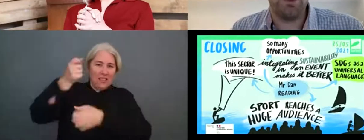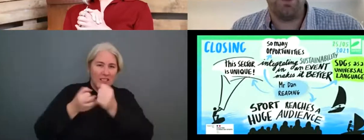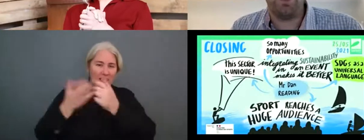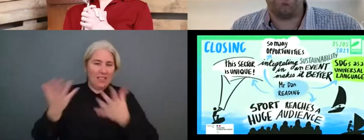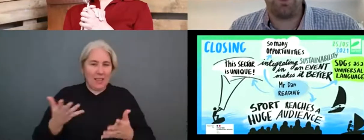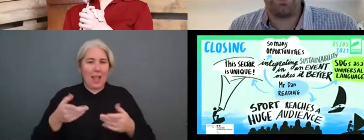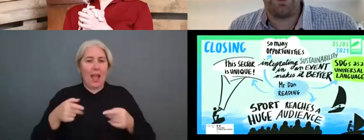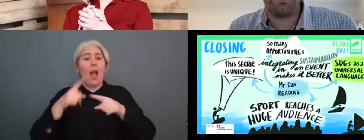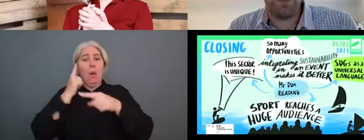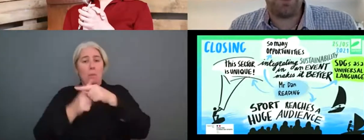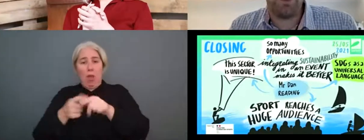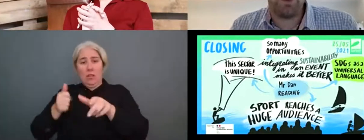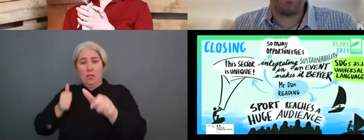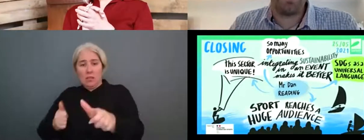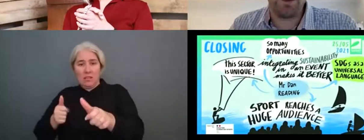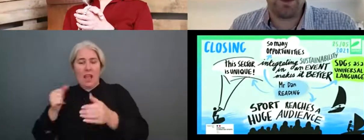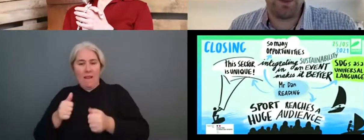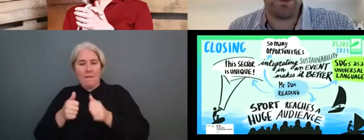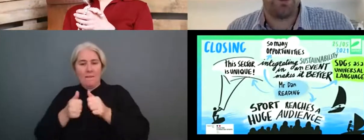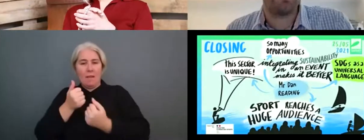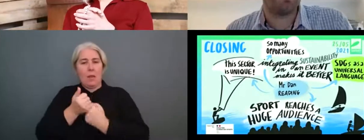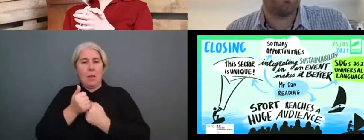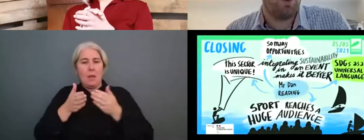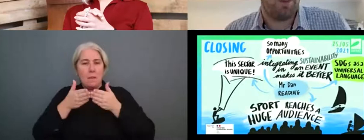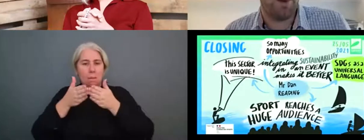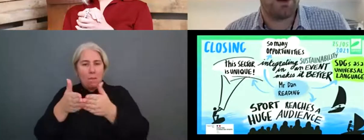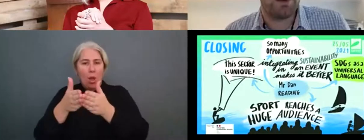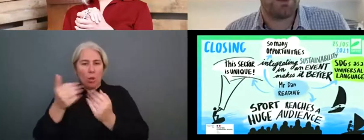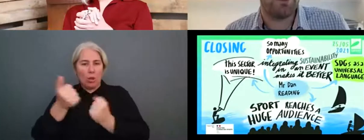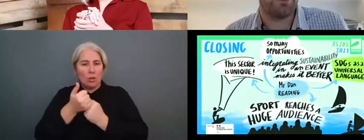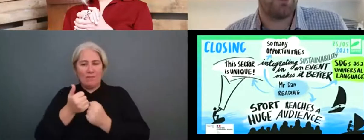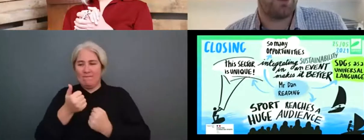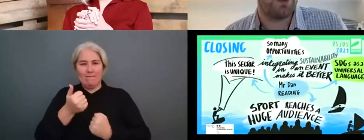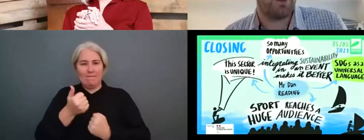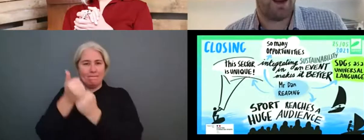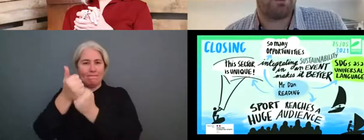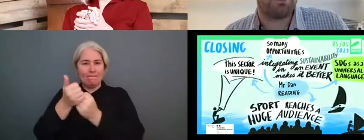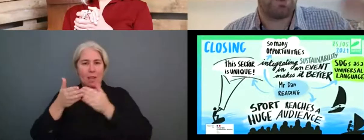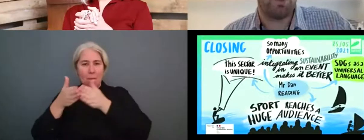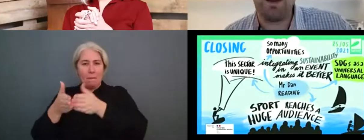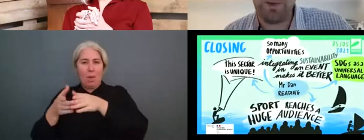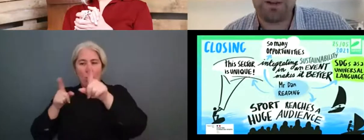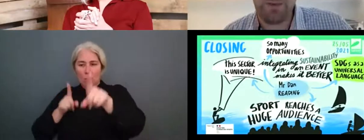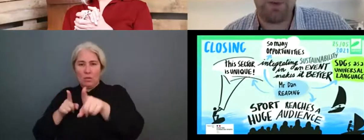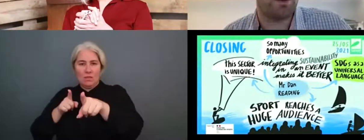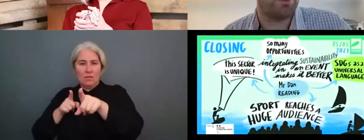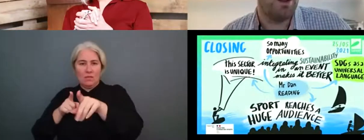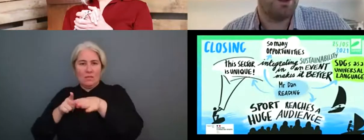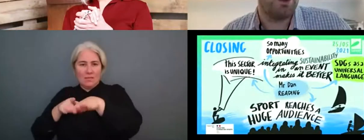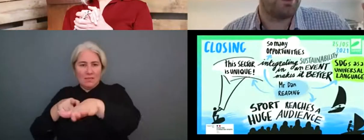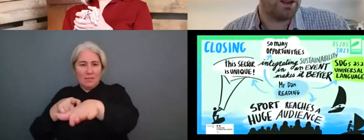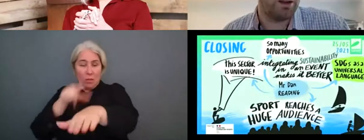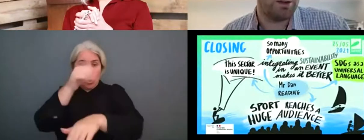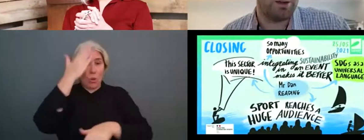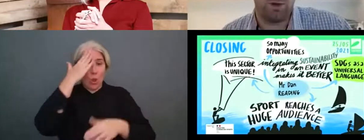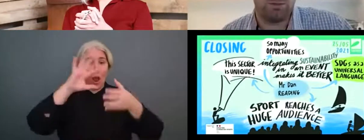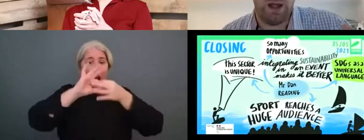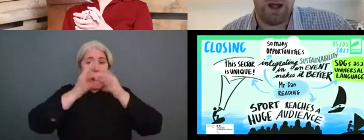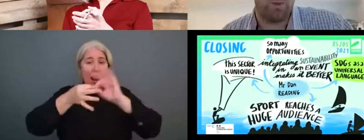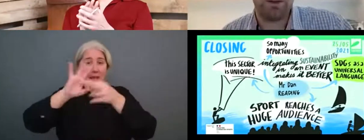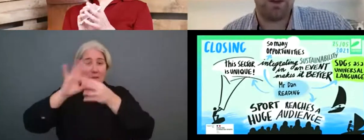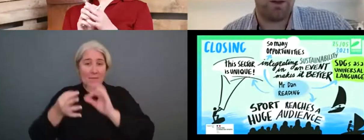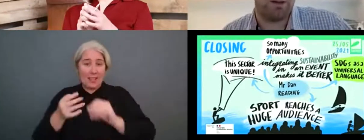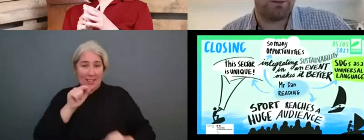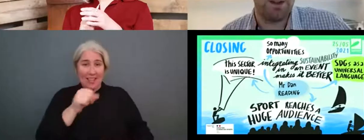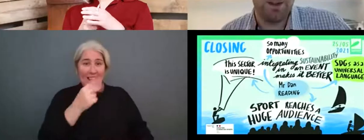boats. I mean, we also specify which sailing boats can be used, but the support boats. So if you think about when the Olympics happens, you see someone